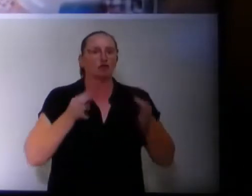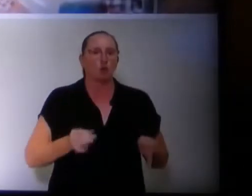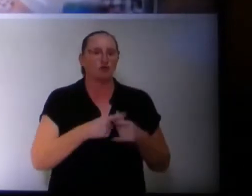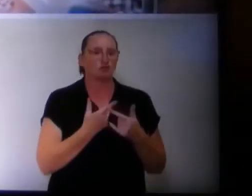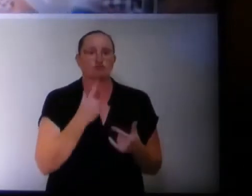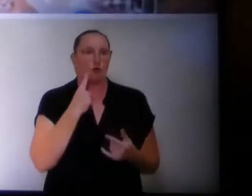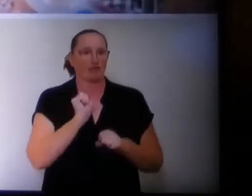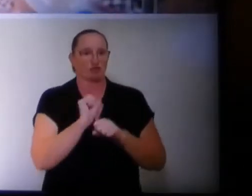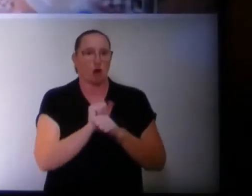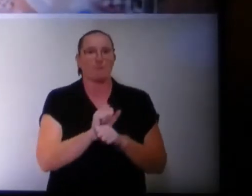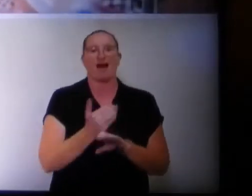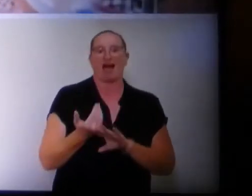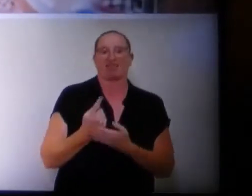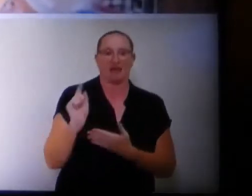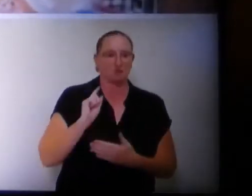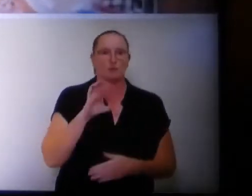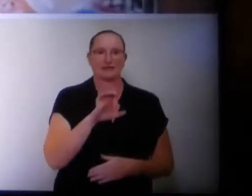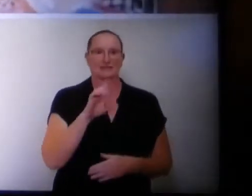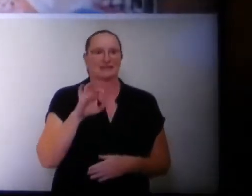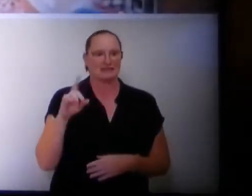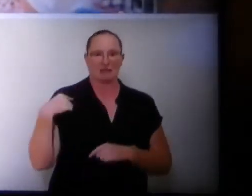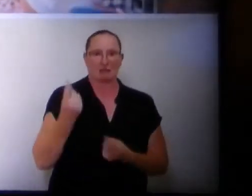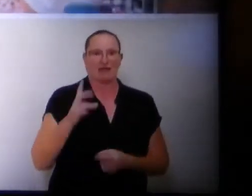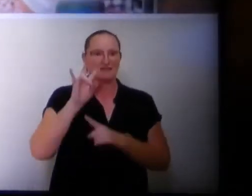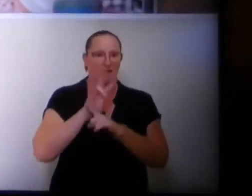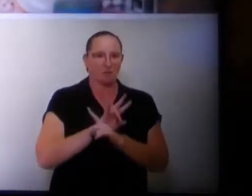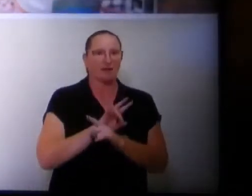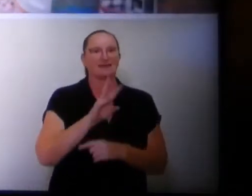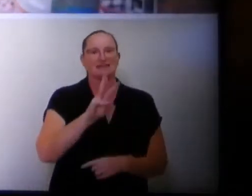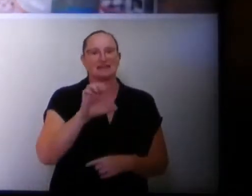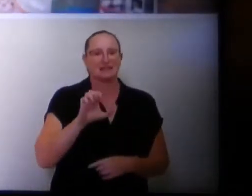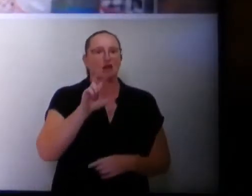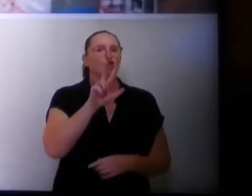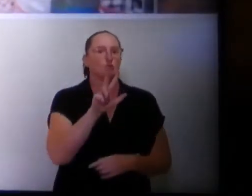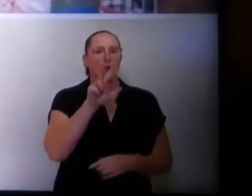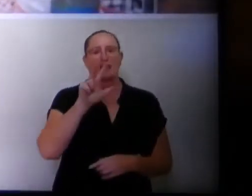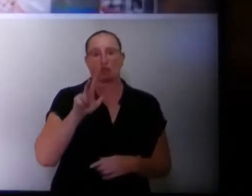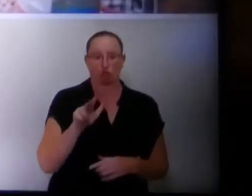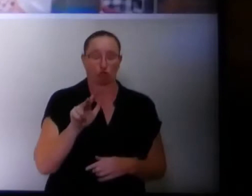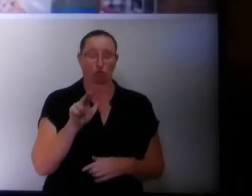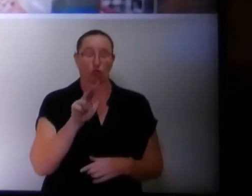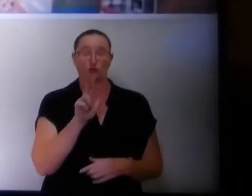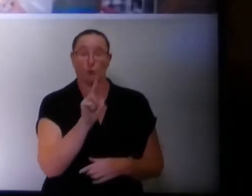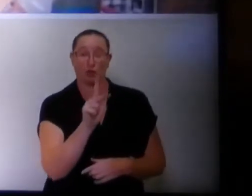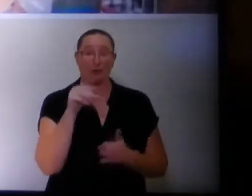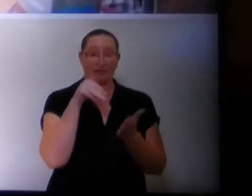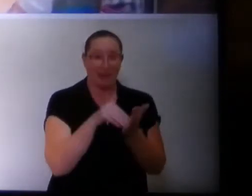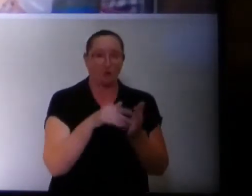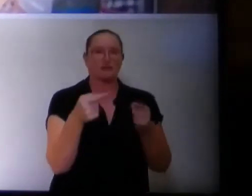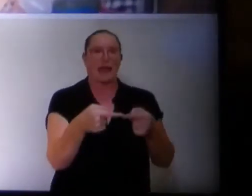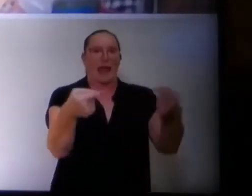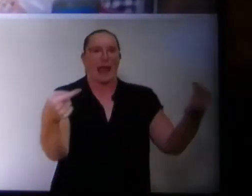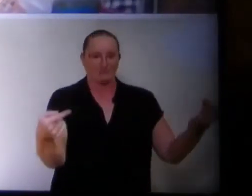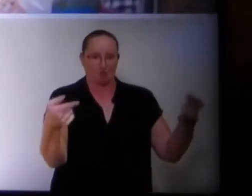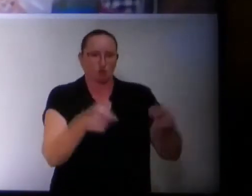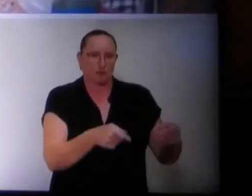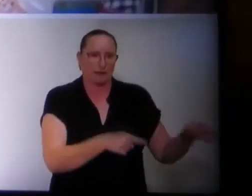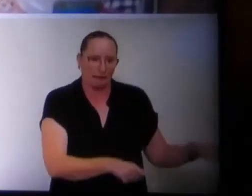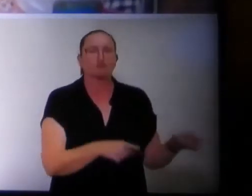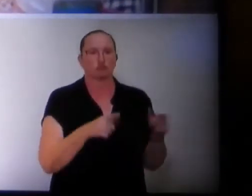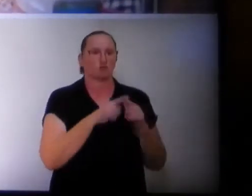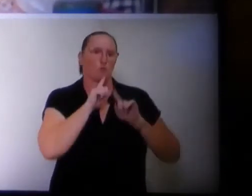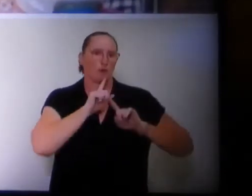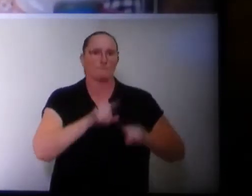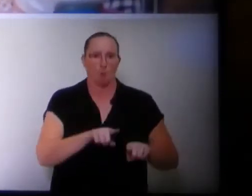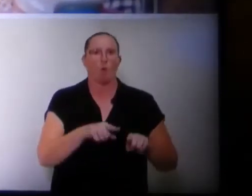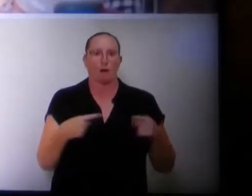Friday, the CDC released data that shows during the last seven months, a total of 623,343 adverse reactions to the COVID-19 vaccine